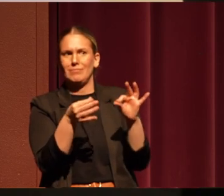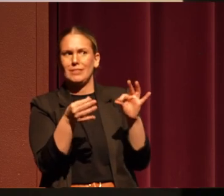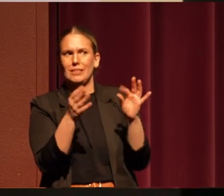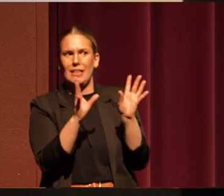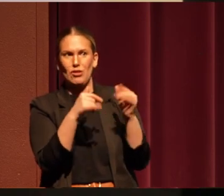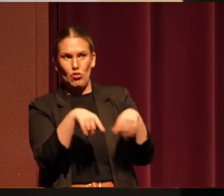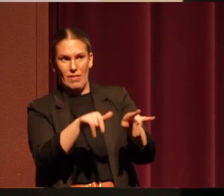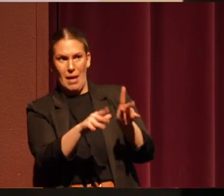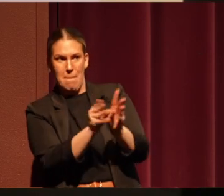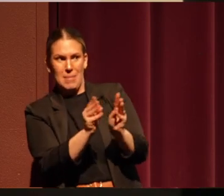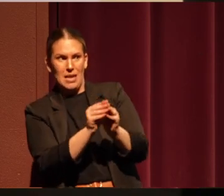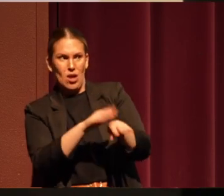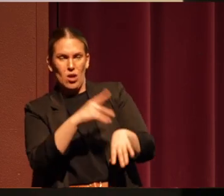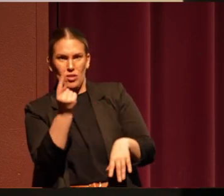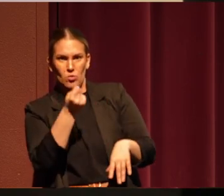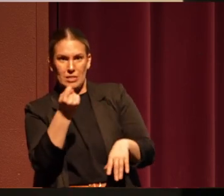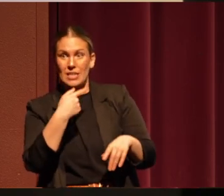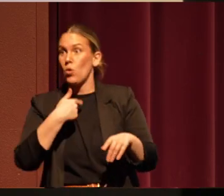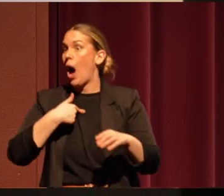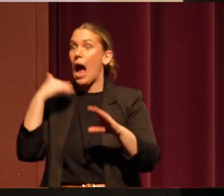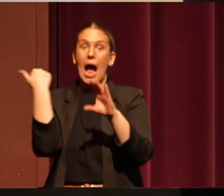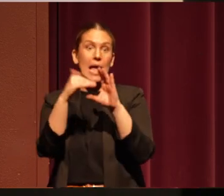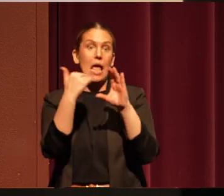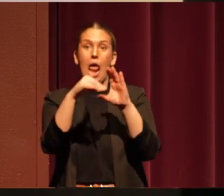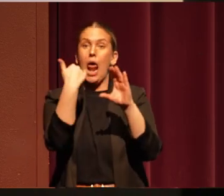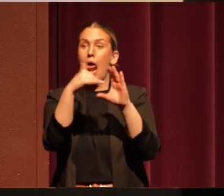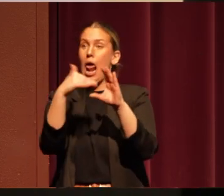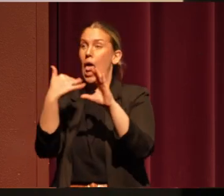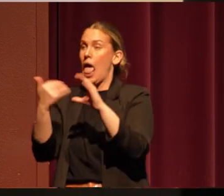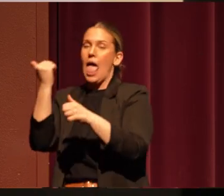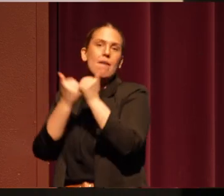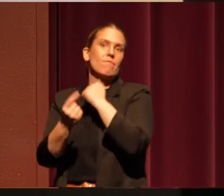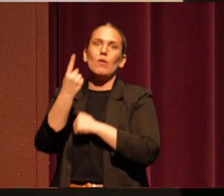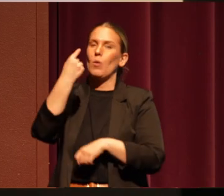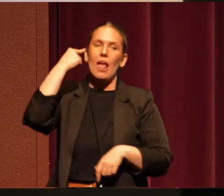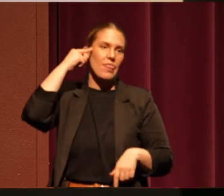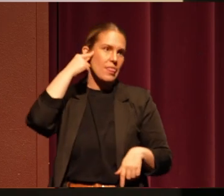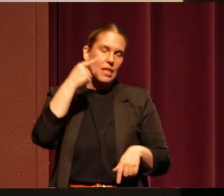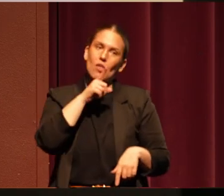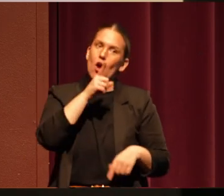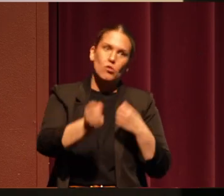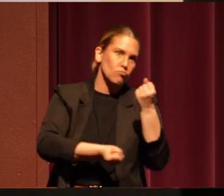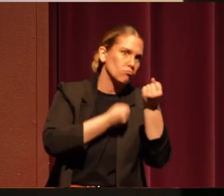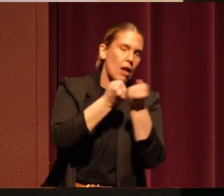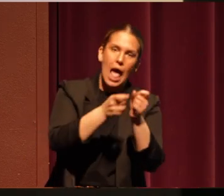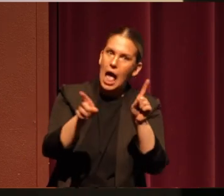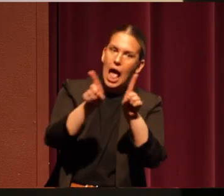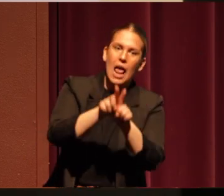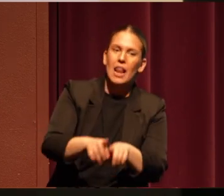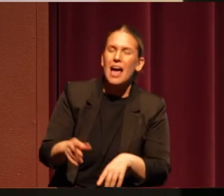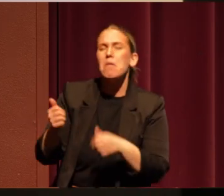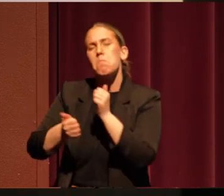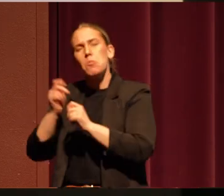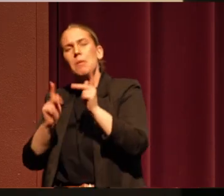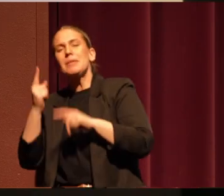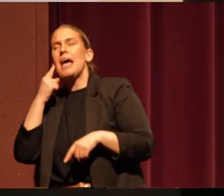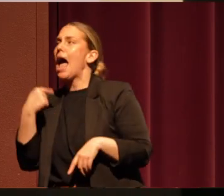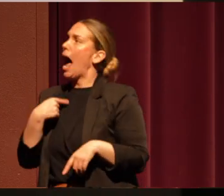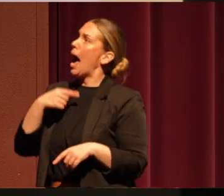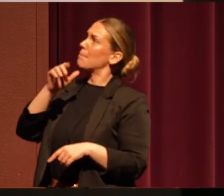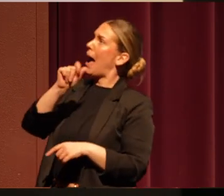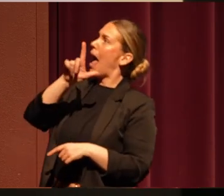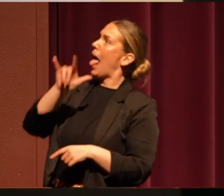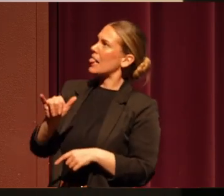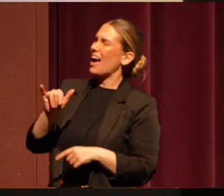emailed everybody that I considered a true ally. A lot of people tell me they're allies, but a true ally is somebody that